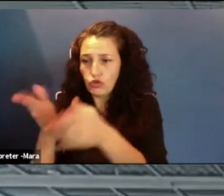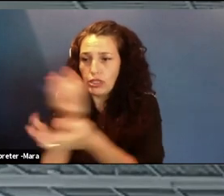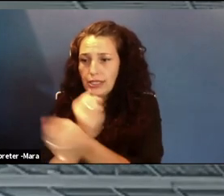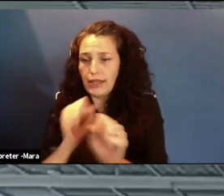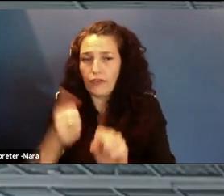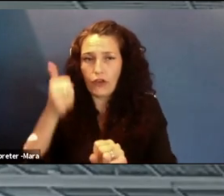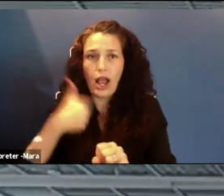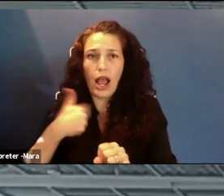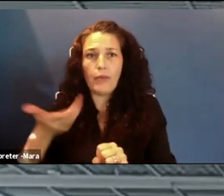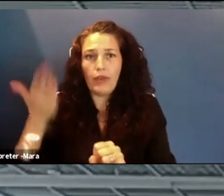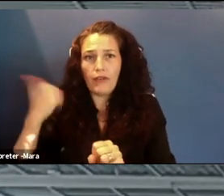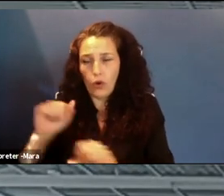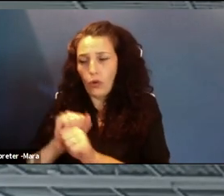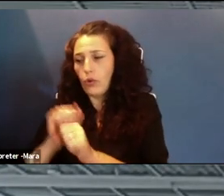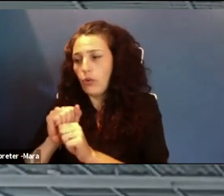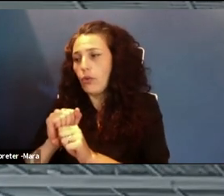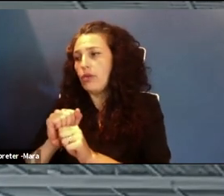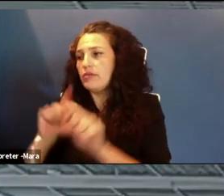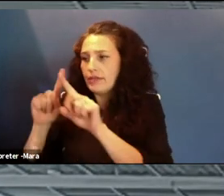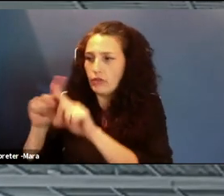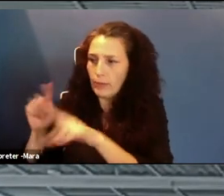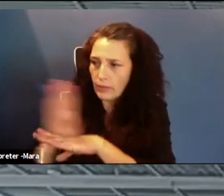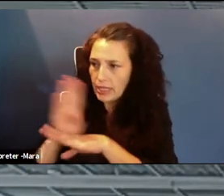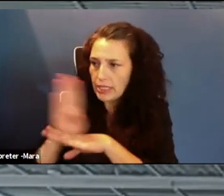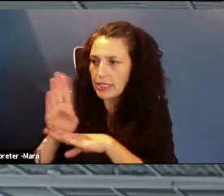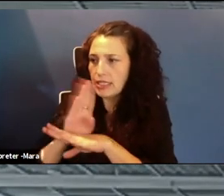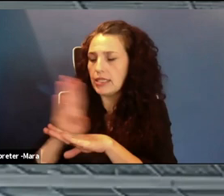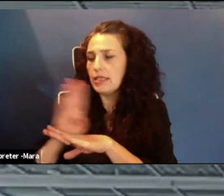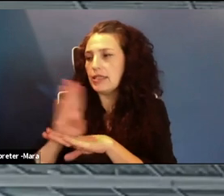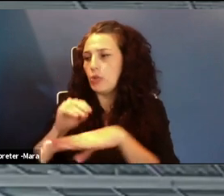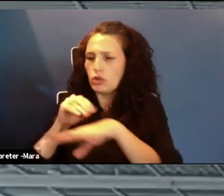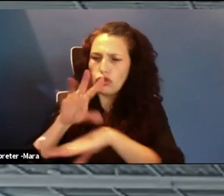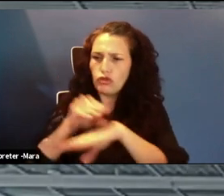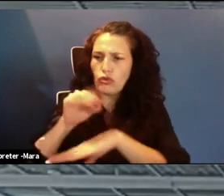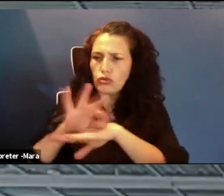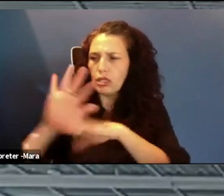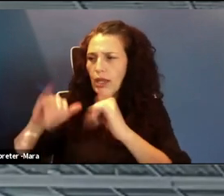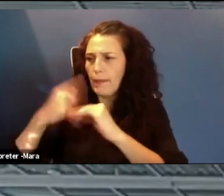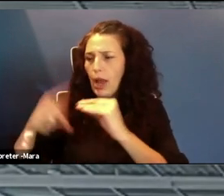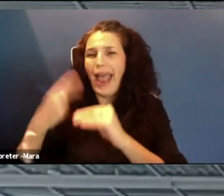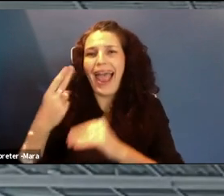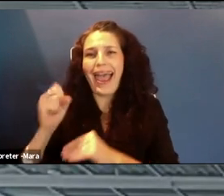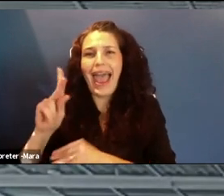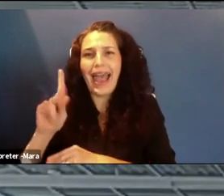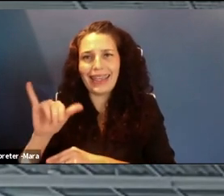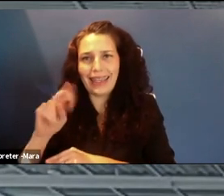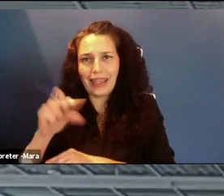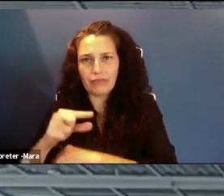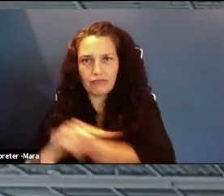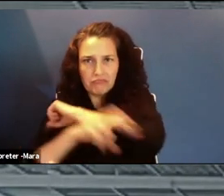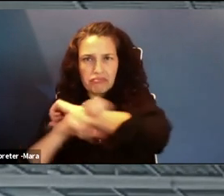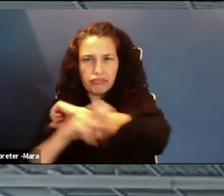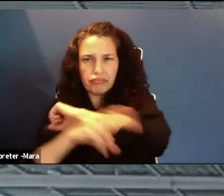organizations and businesses on hacking and misuse situations. In one case, I got to help respond